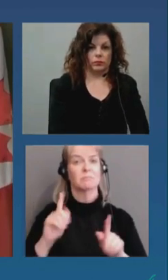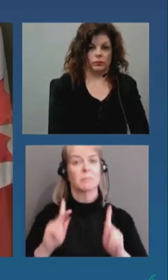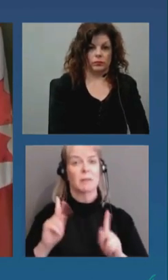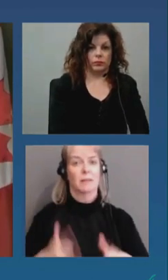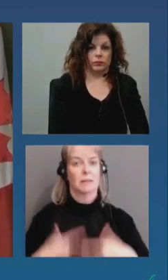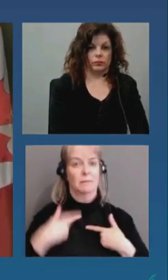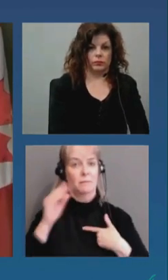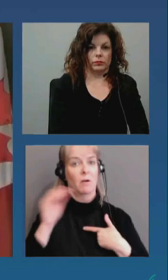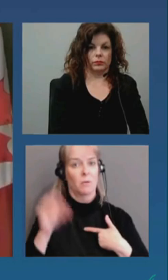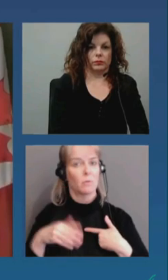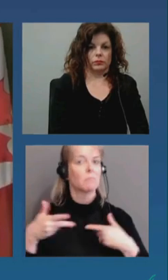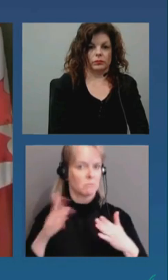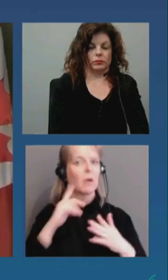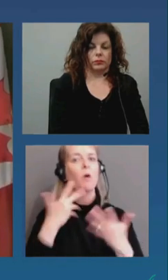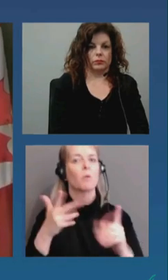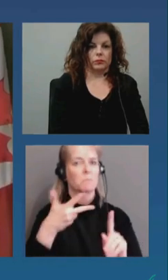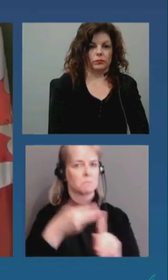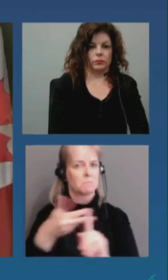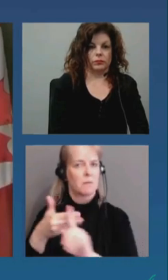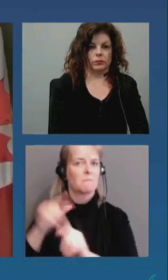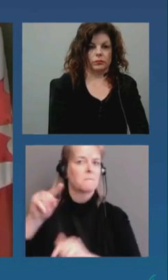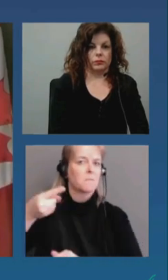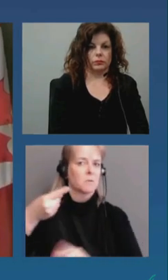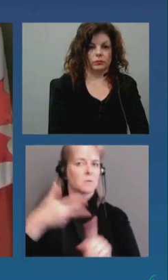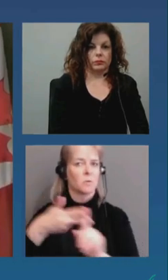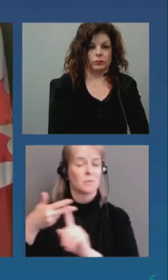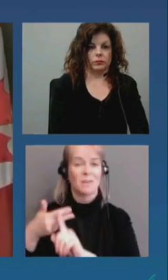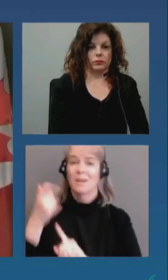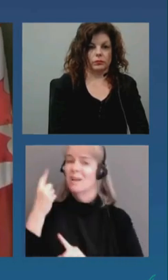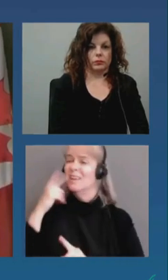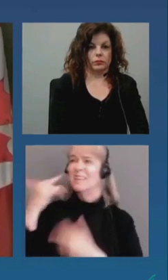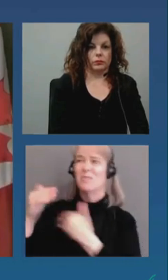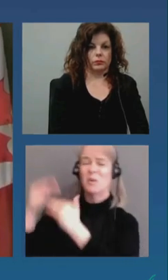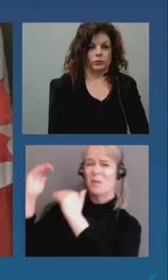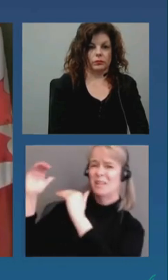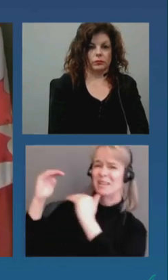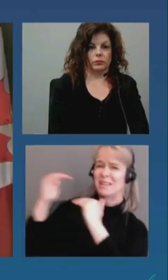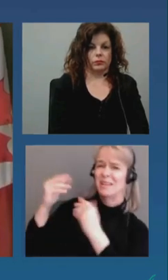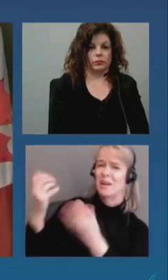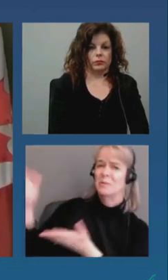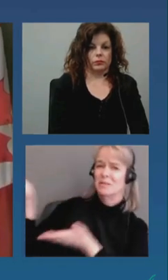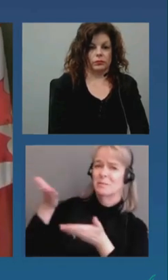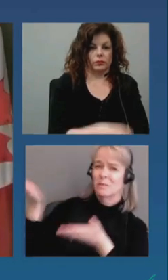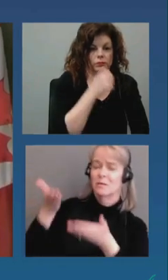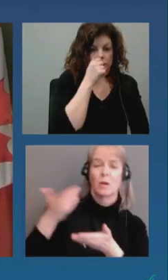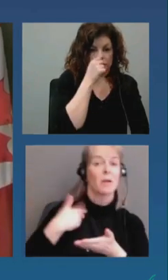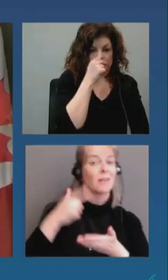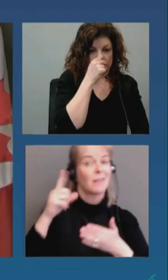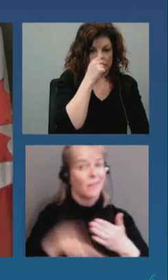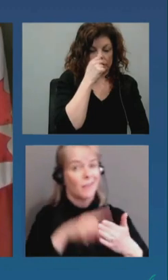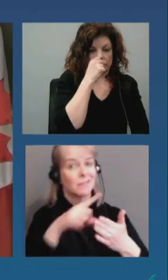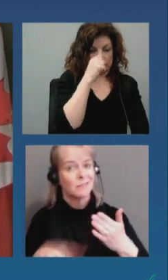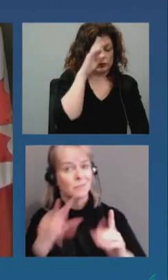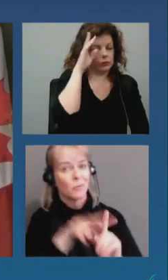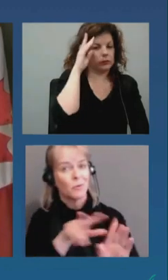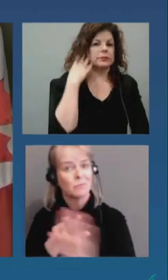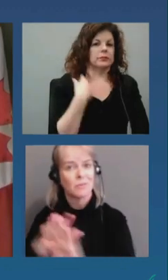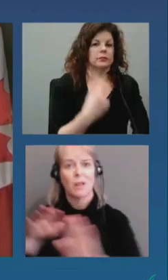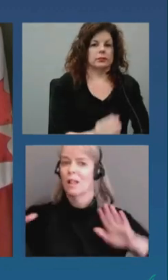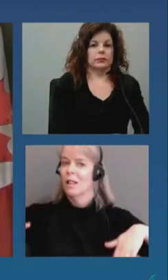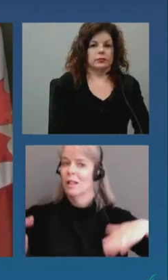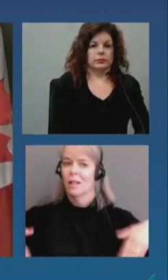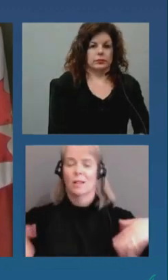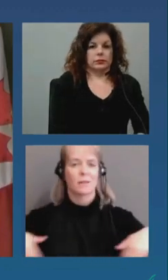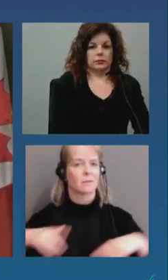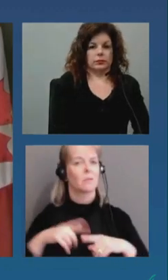supply we have not cancelled any appointments we've also started administering vaccine to additional sectors of the population